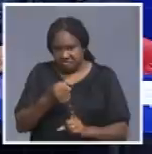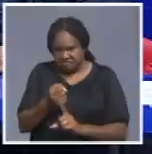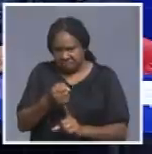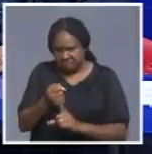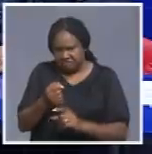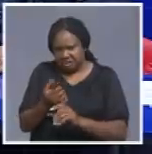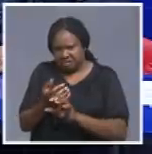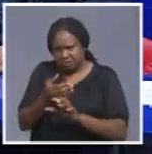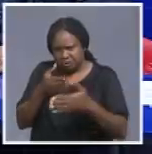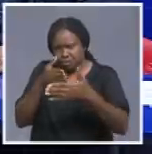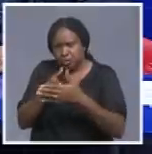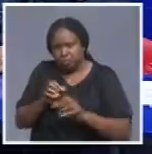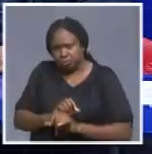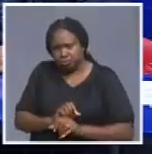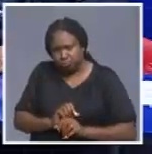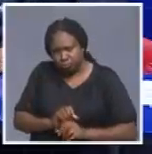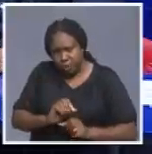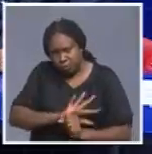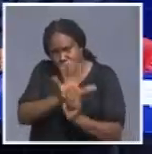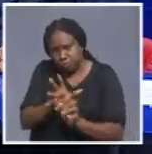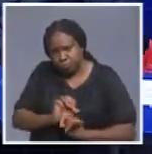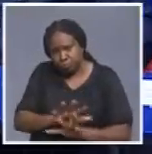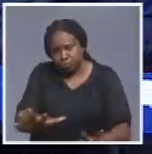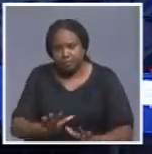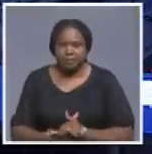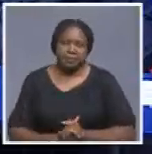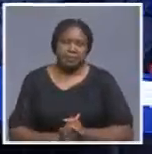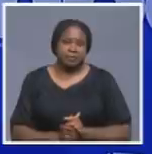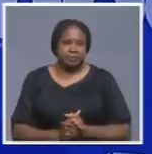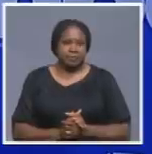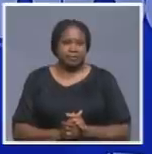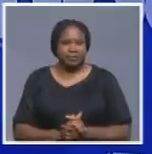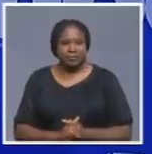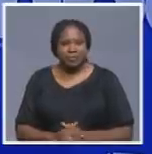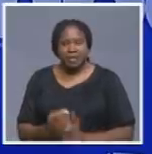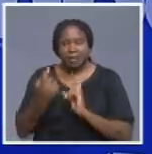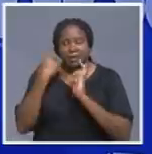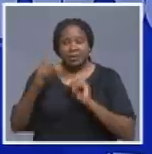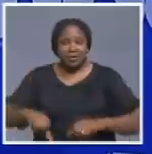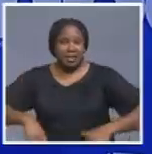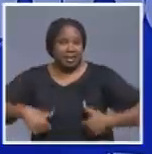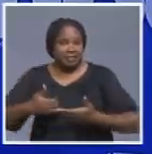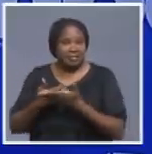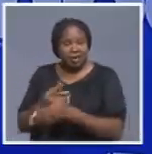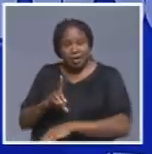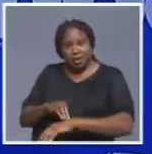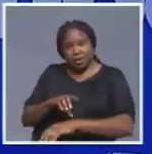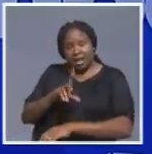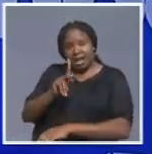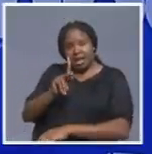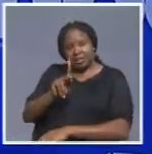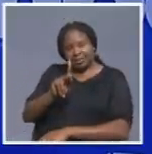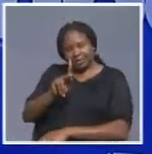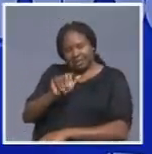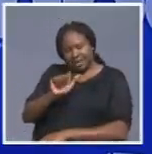we go along. Thank you so much. Thank you very much. And that was Health Minister Dr. Kalumbi Shangula